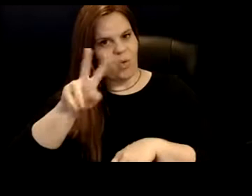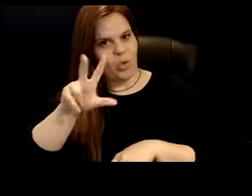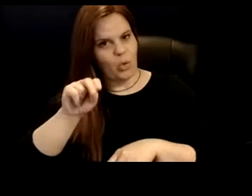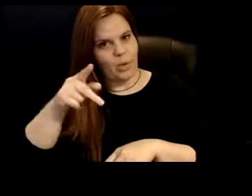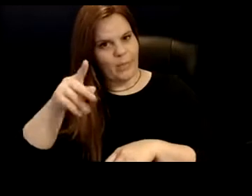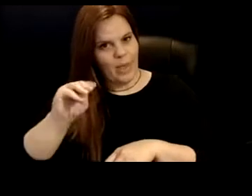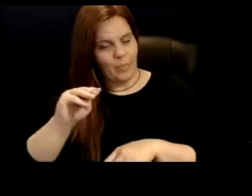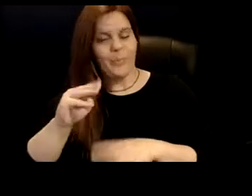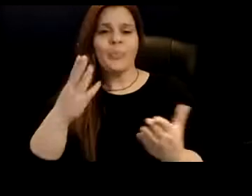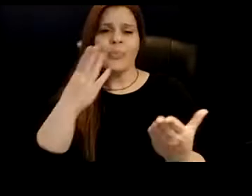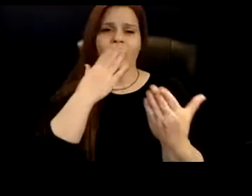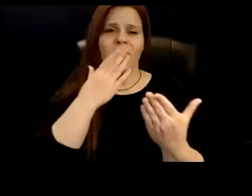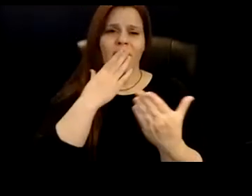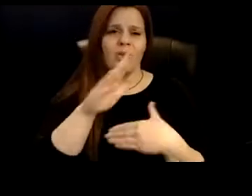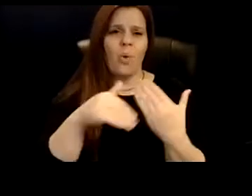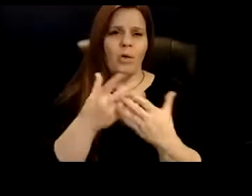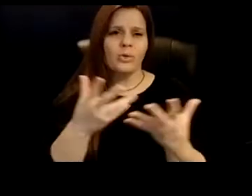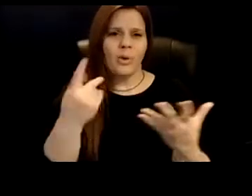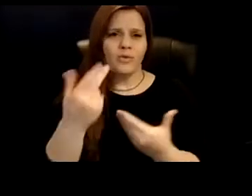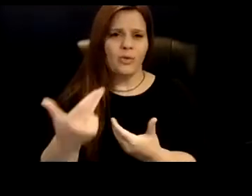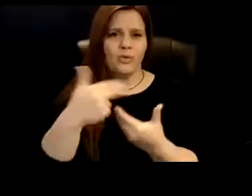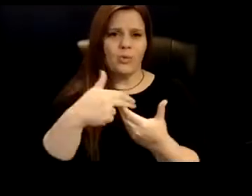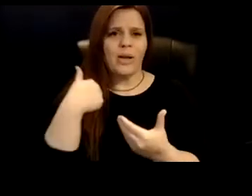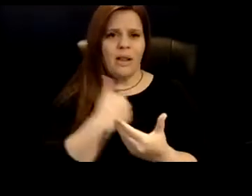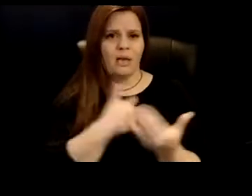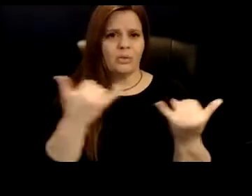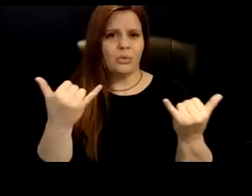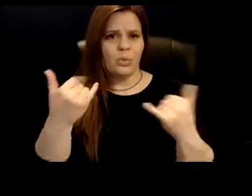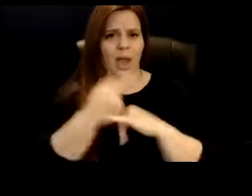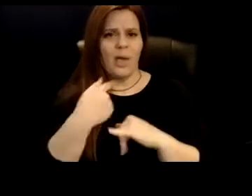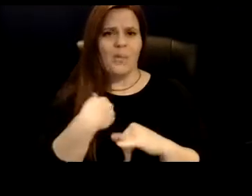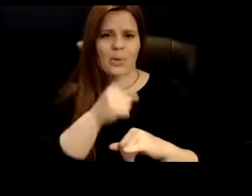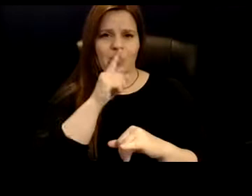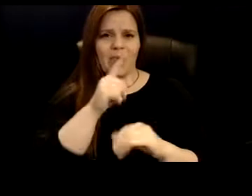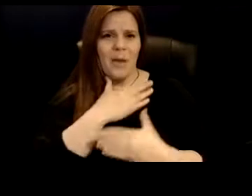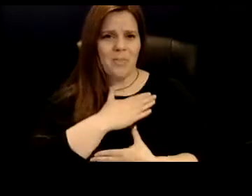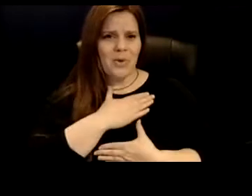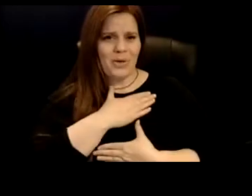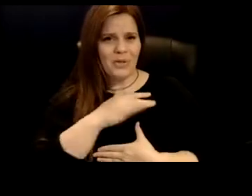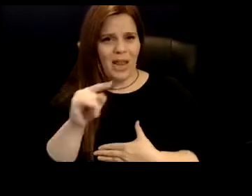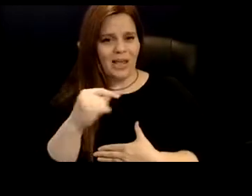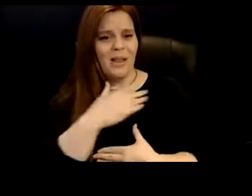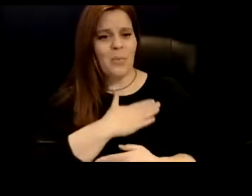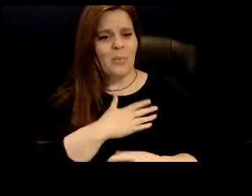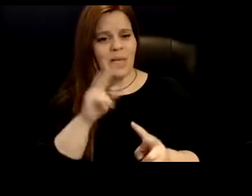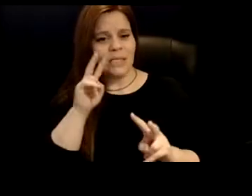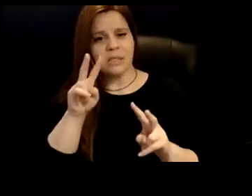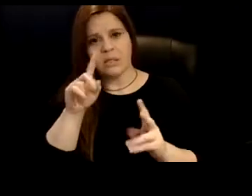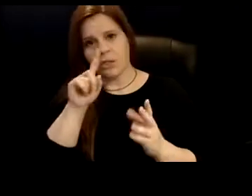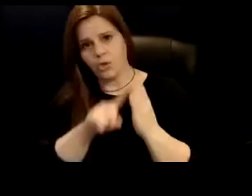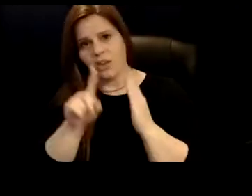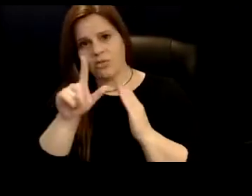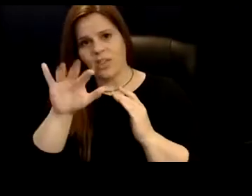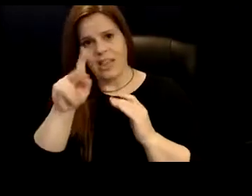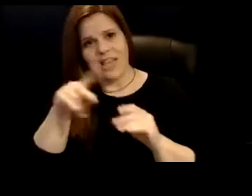thank you all so much for joining us today. Uh, we really appreciate it. And, uh, please look for the link in your email.